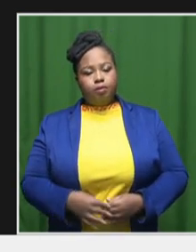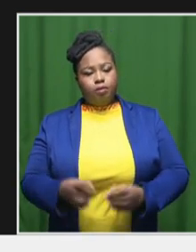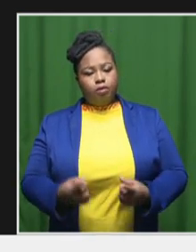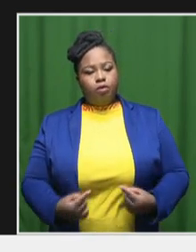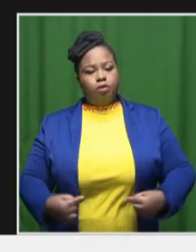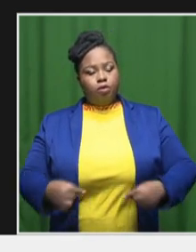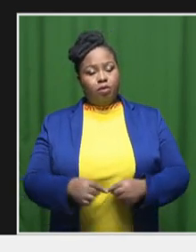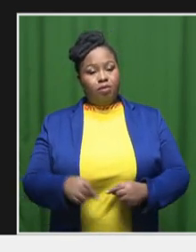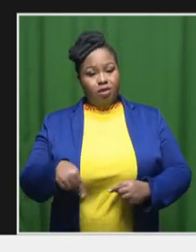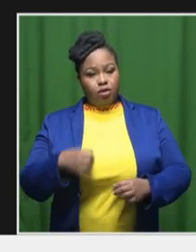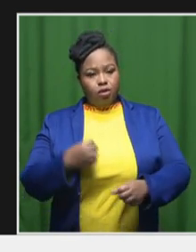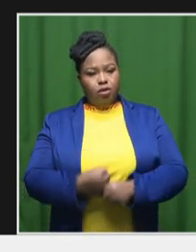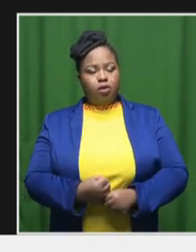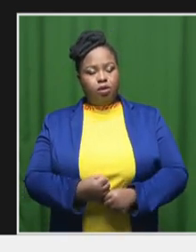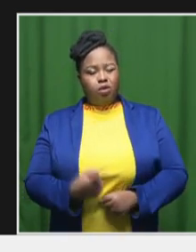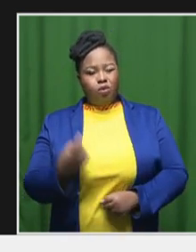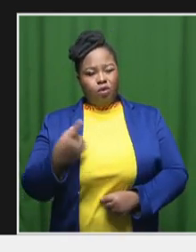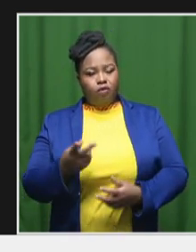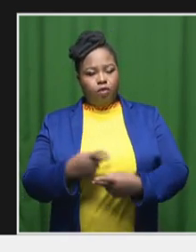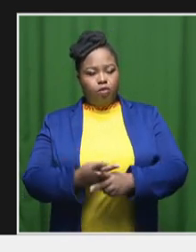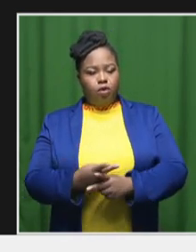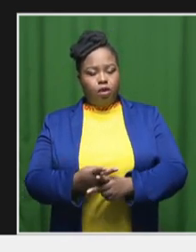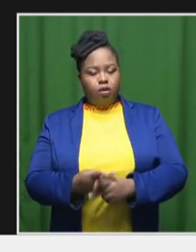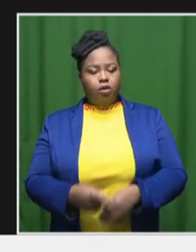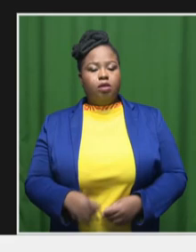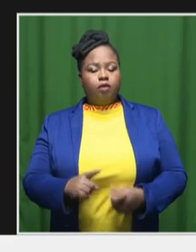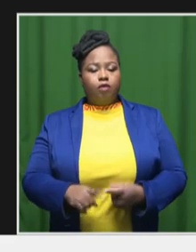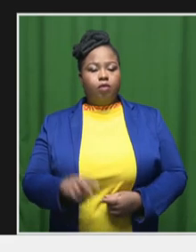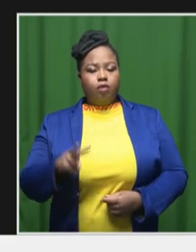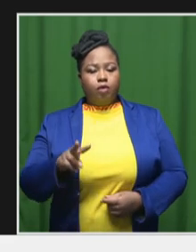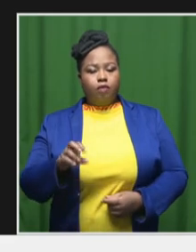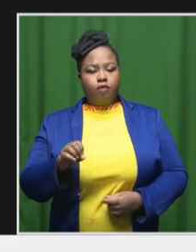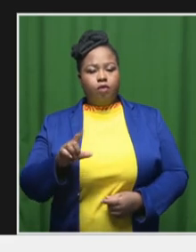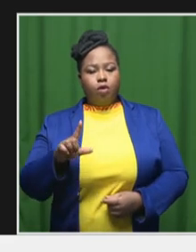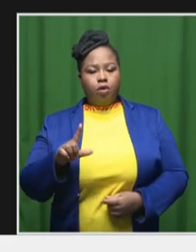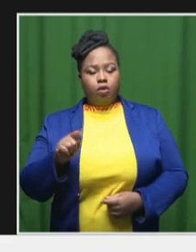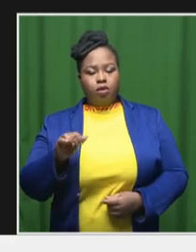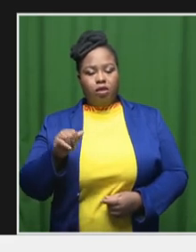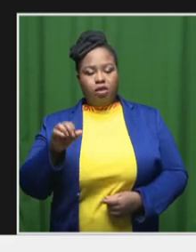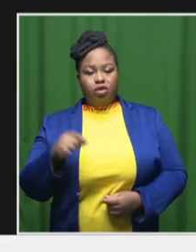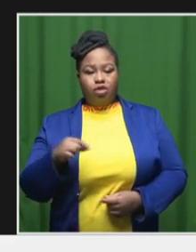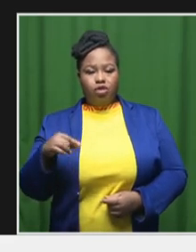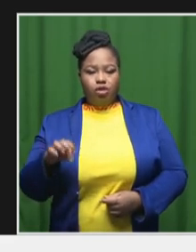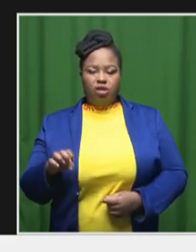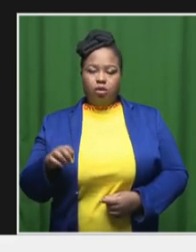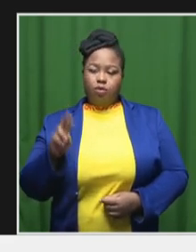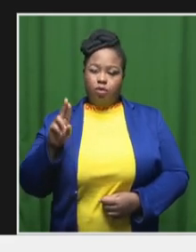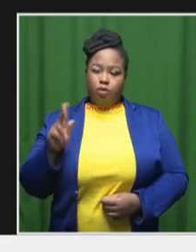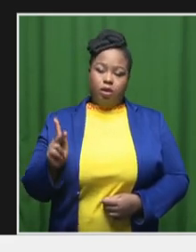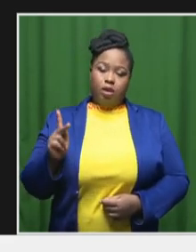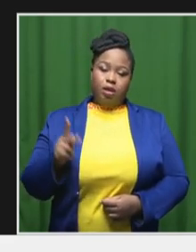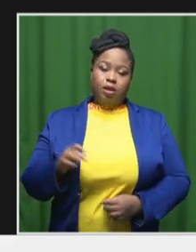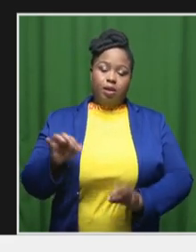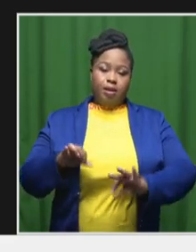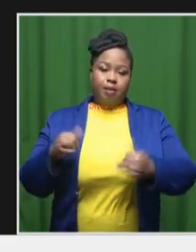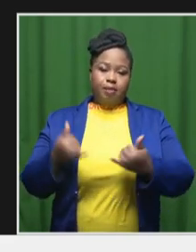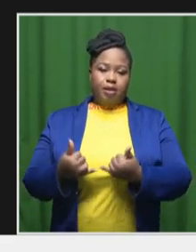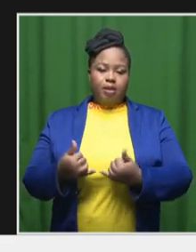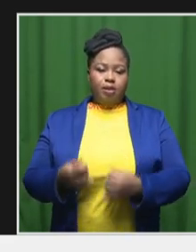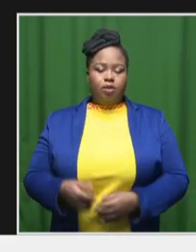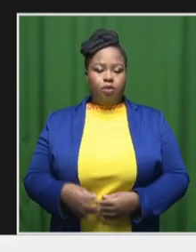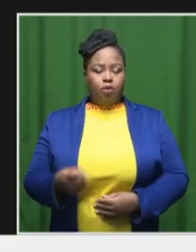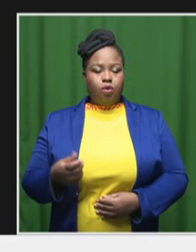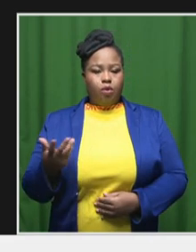featuring this year one of the production done by Voltage, a UK company that did a production in the Sunshine